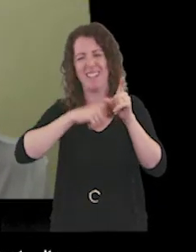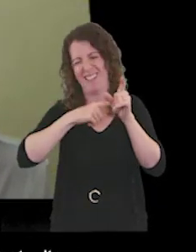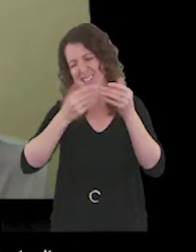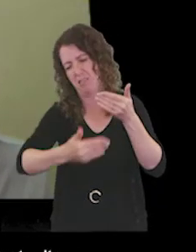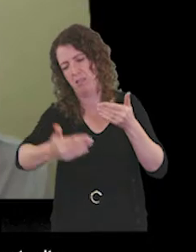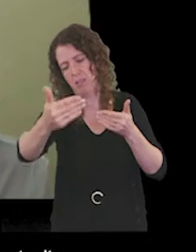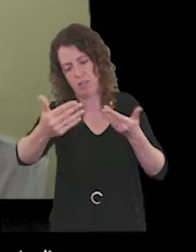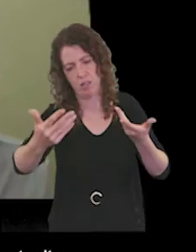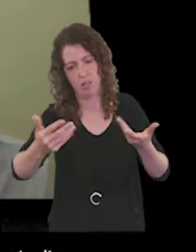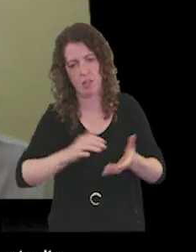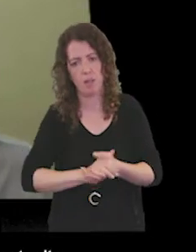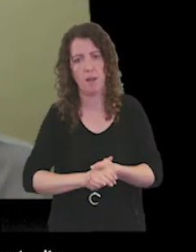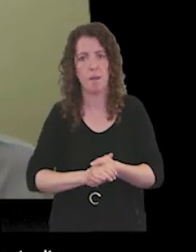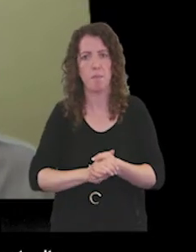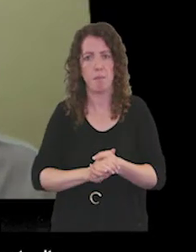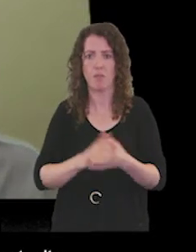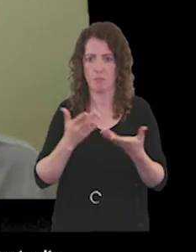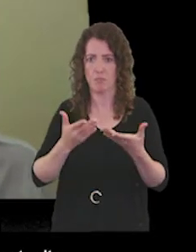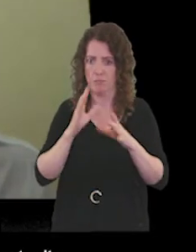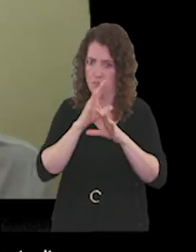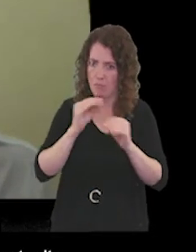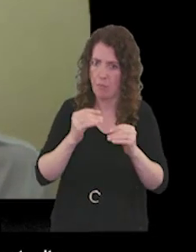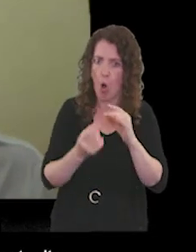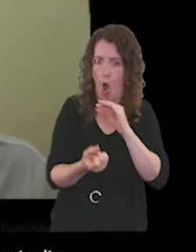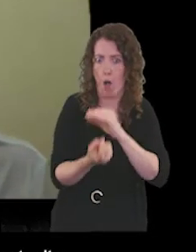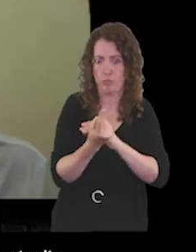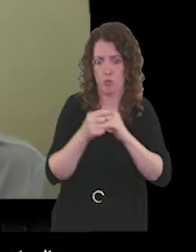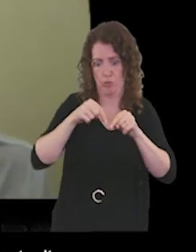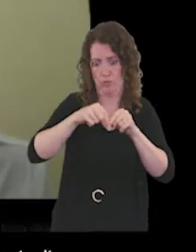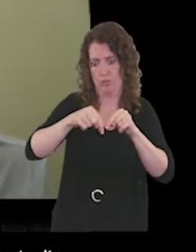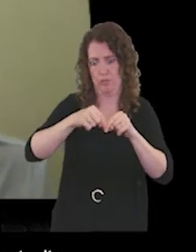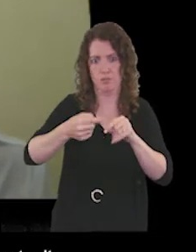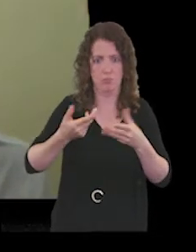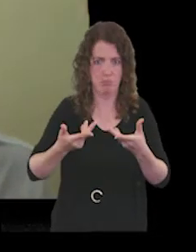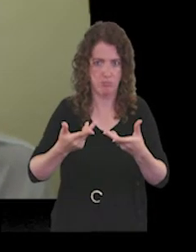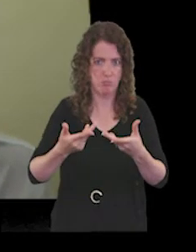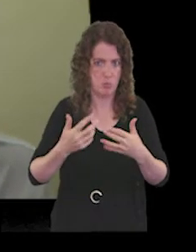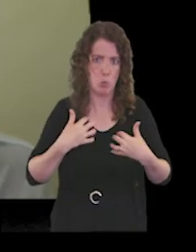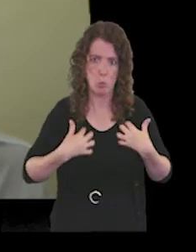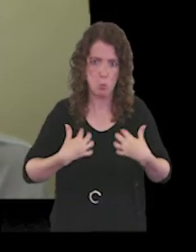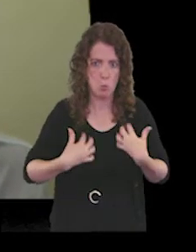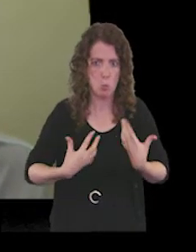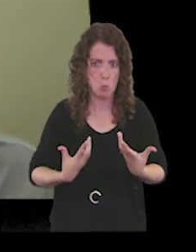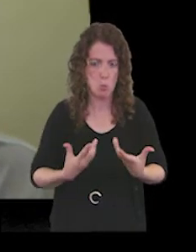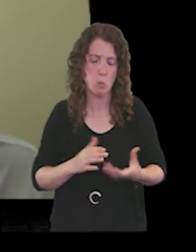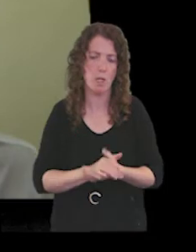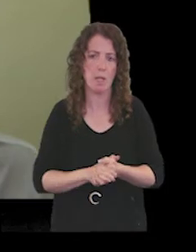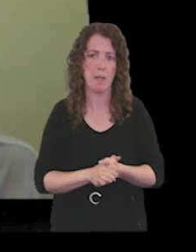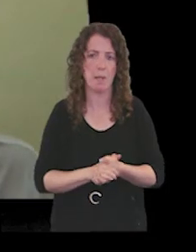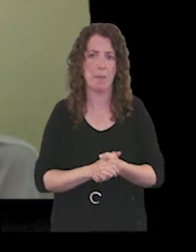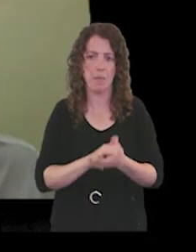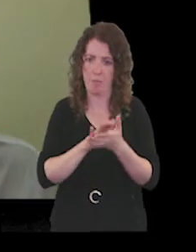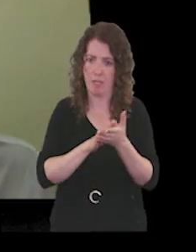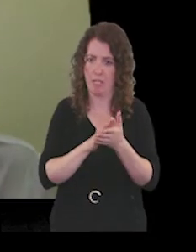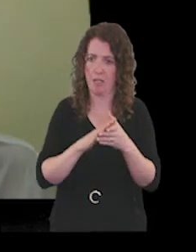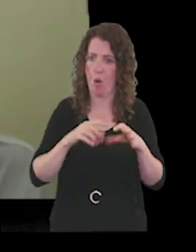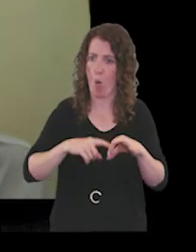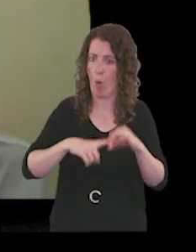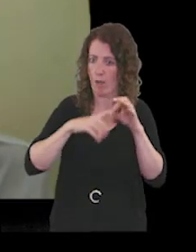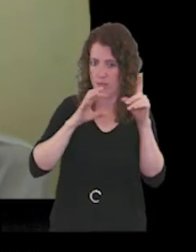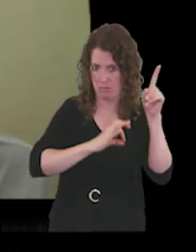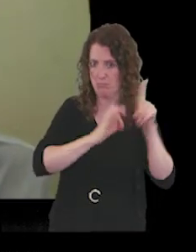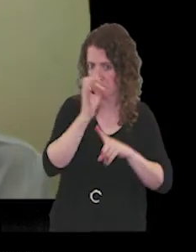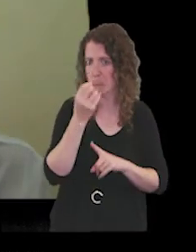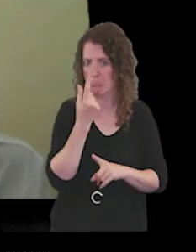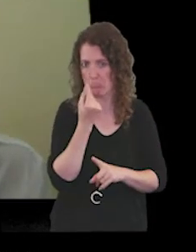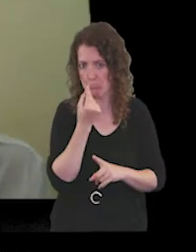but i'd emphasize the opportunity that that provides us um to improve the quality of what we do